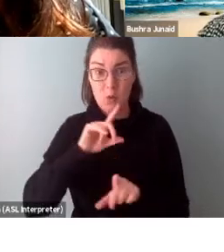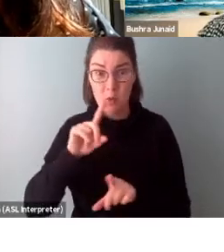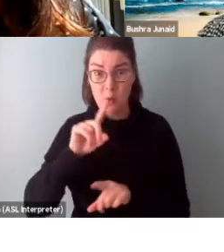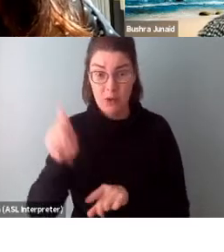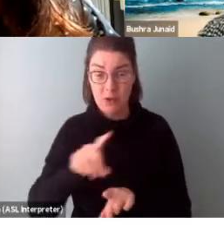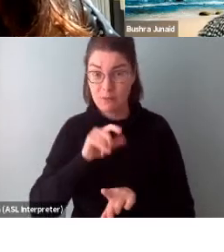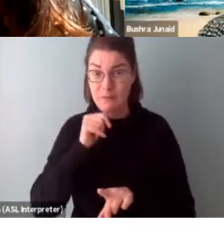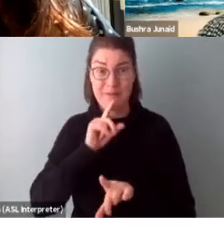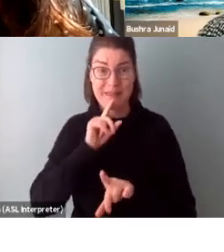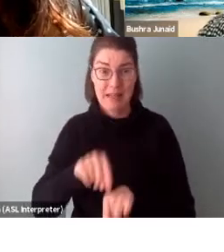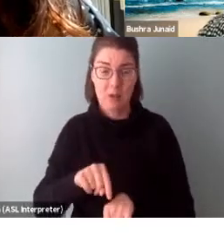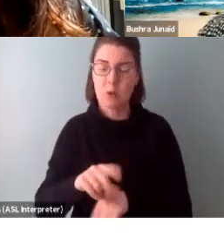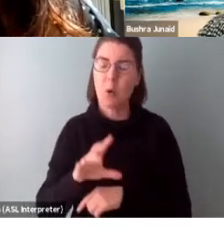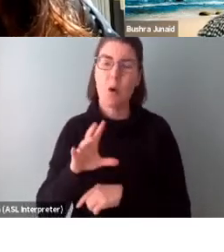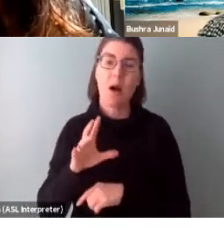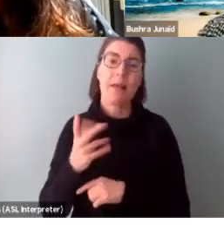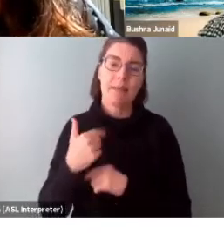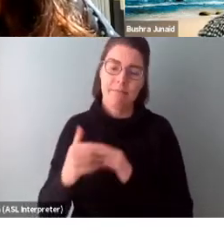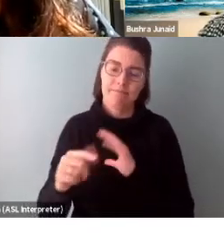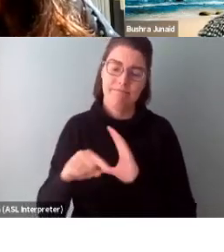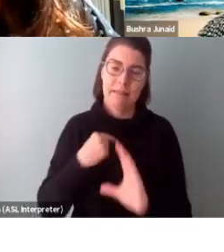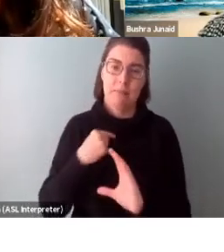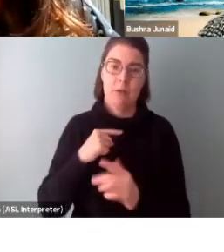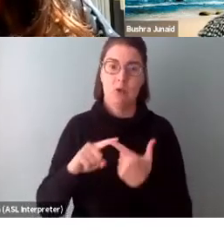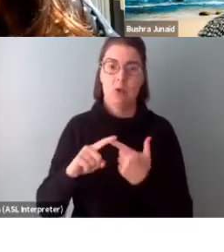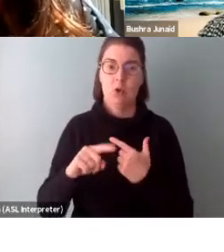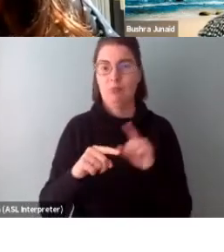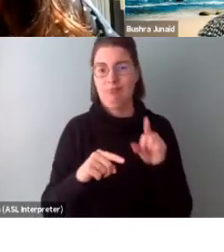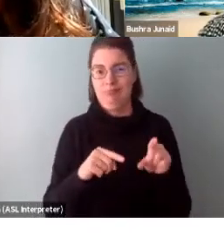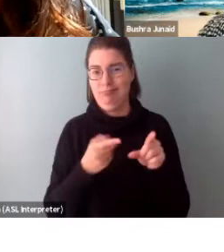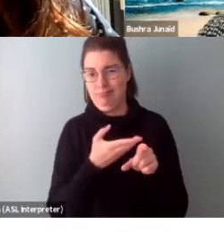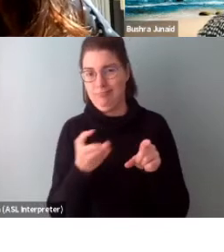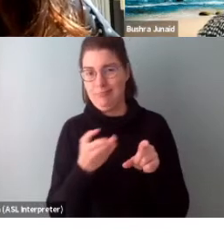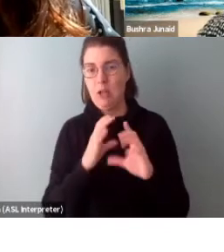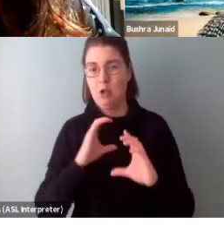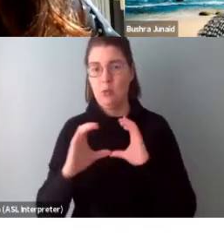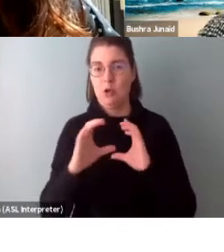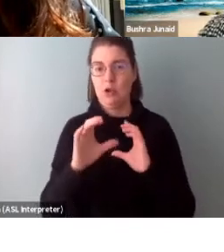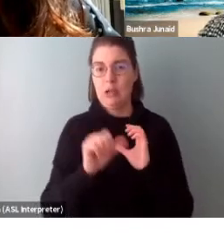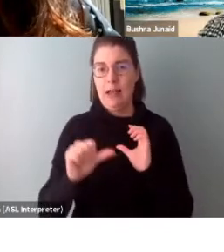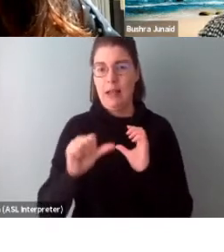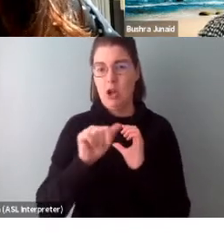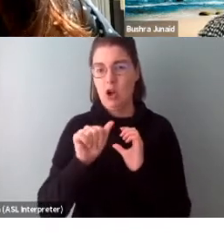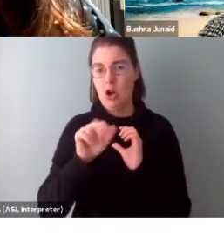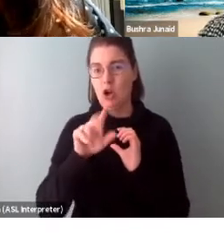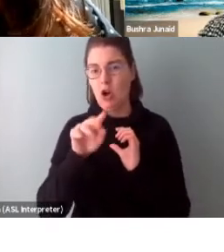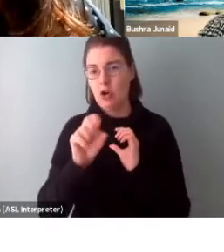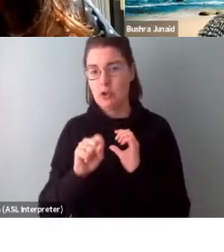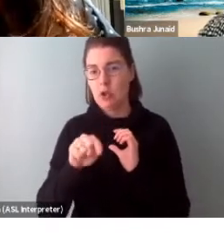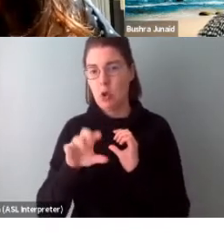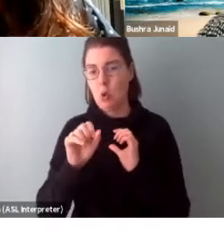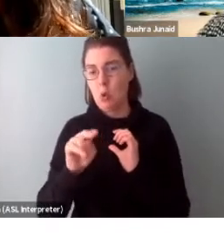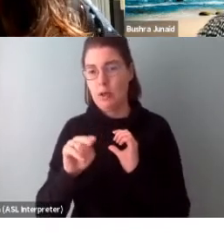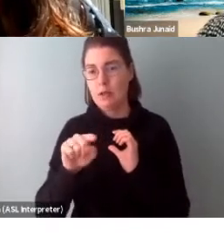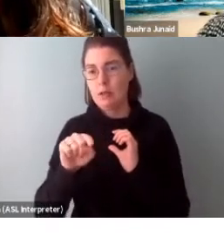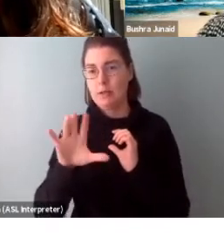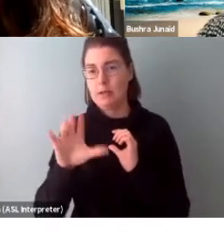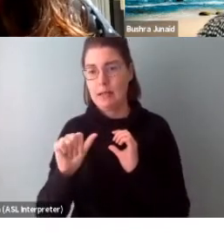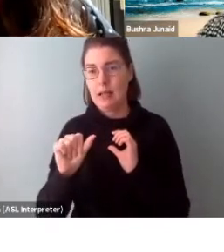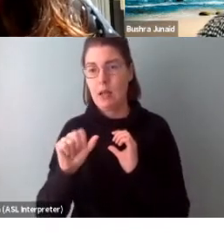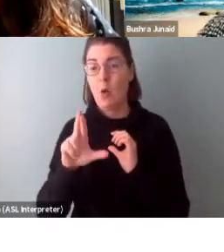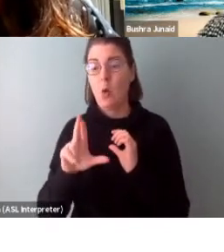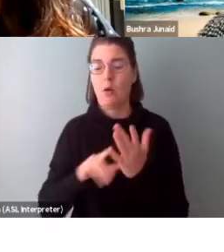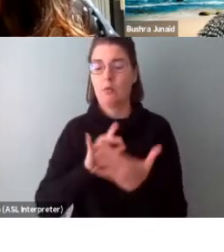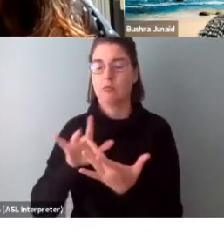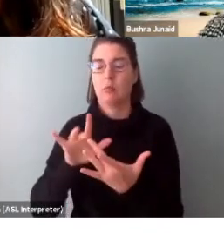feel free to send an email to communications at arts.on.ca or contact the program